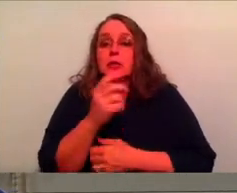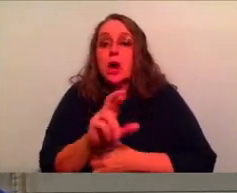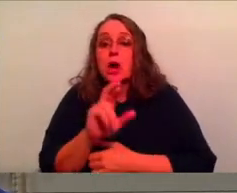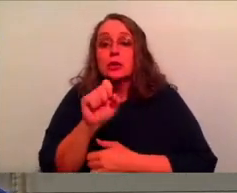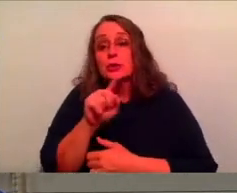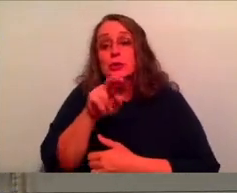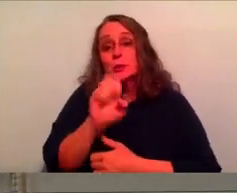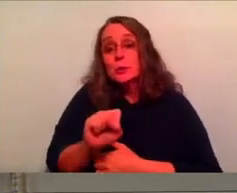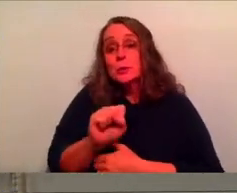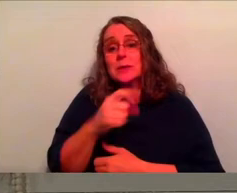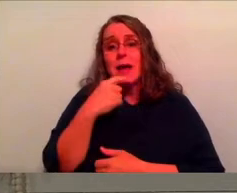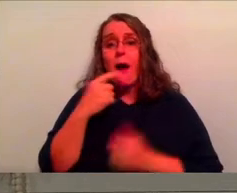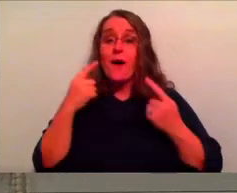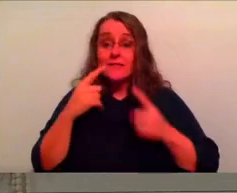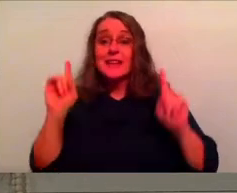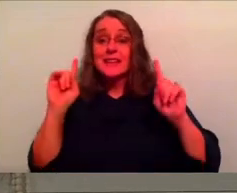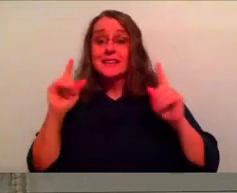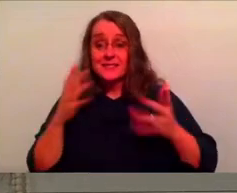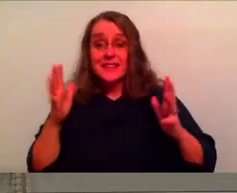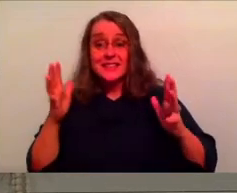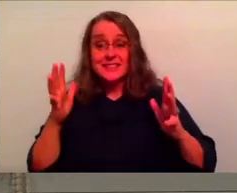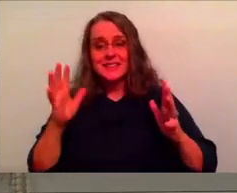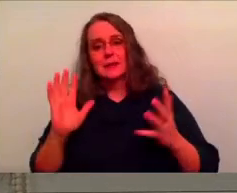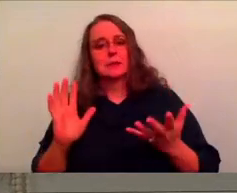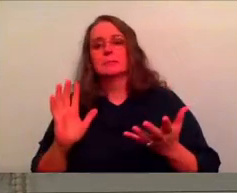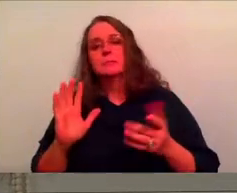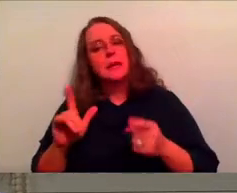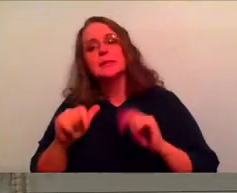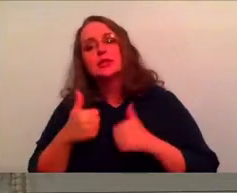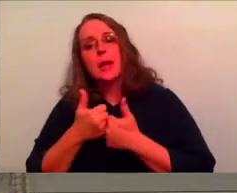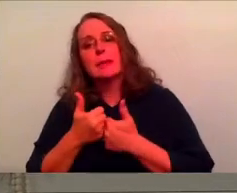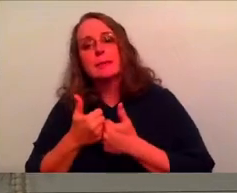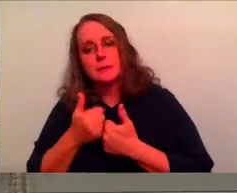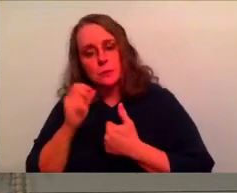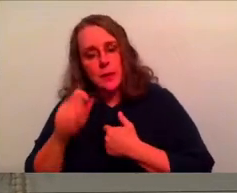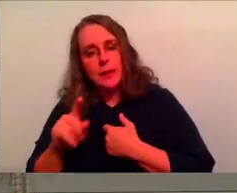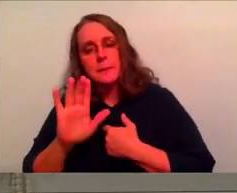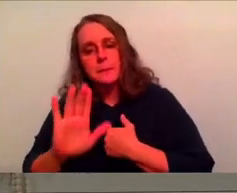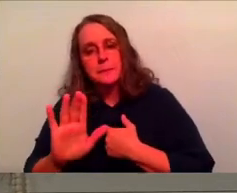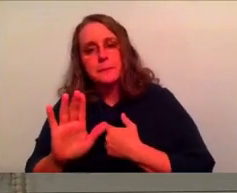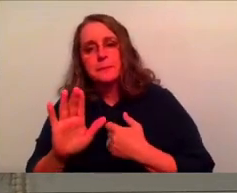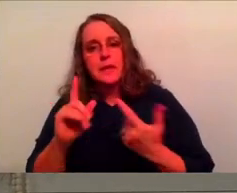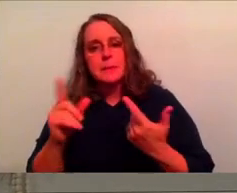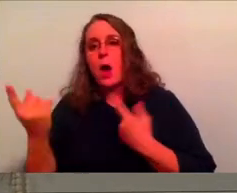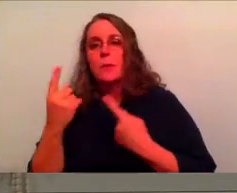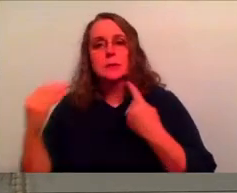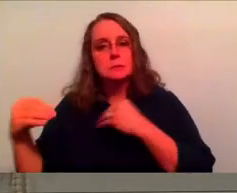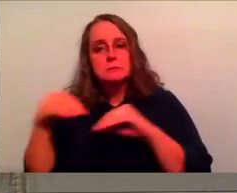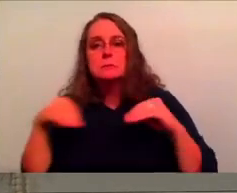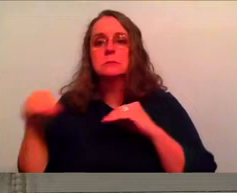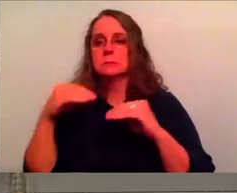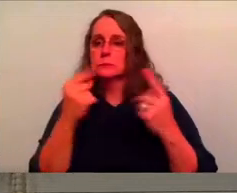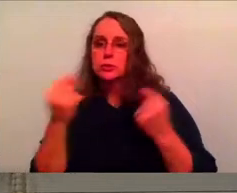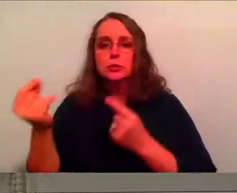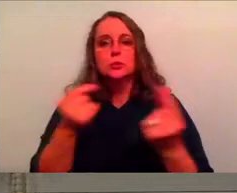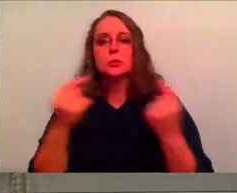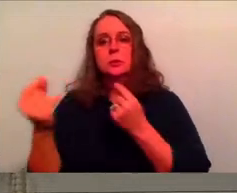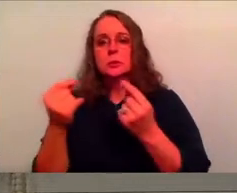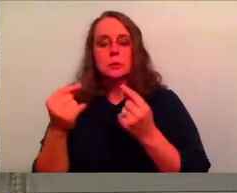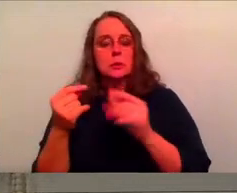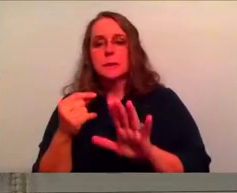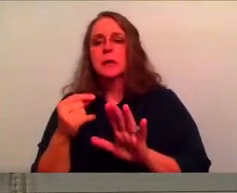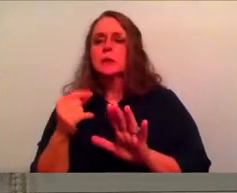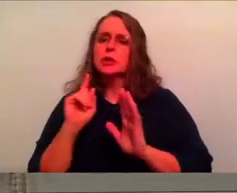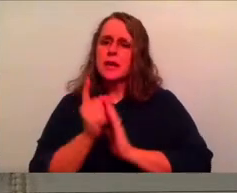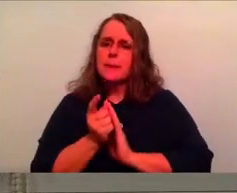it, but it's, it's, it really is. But it's like, it's the challenge of going, okay, I'm going to take a moment because I'm always moving, always ready to go. It's like to take a moment